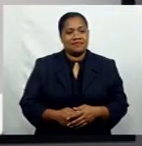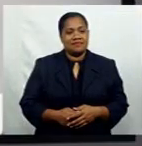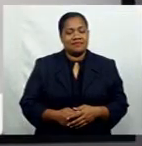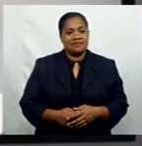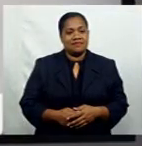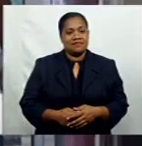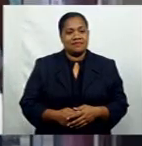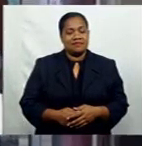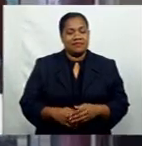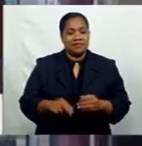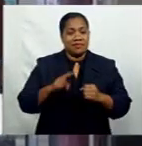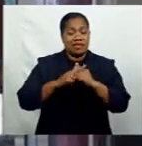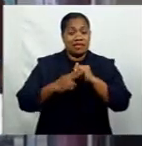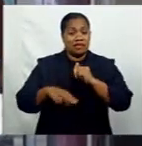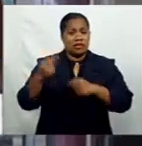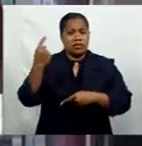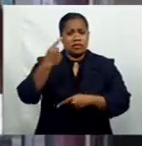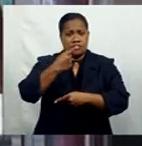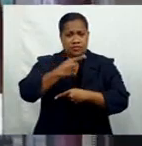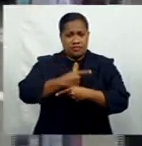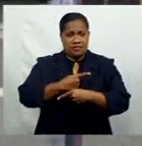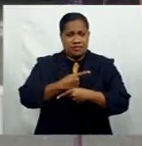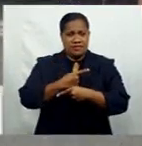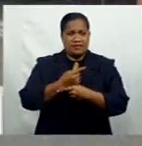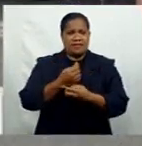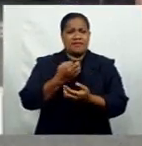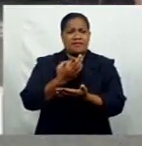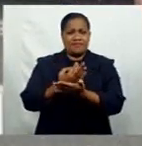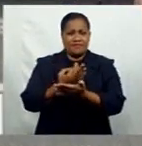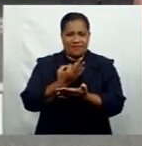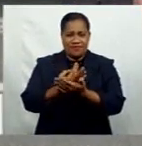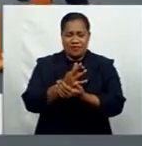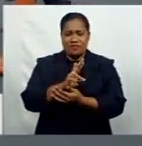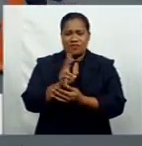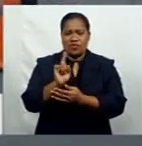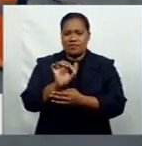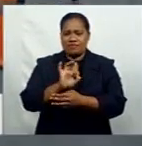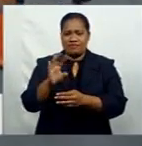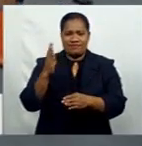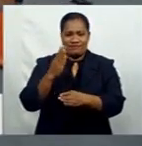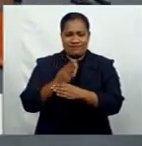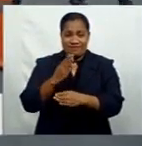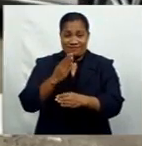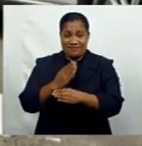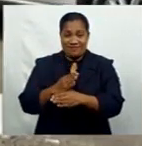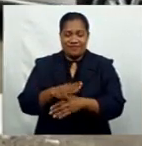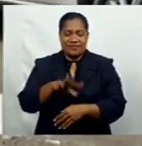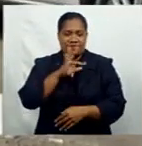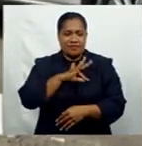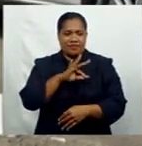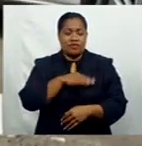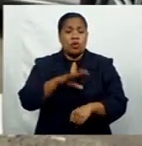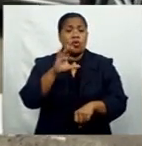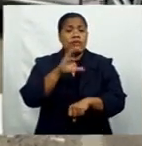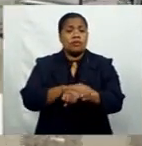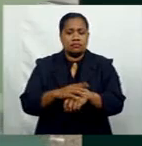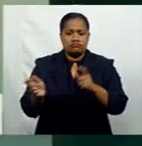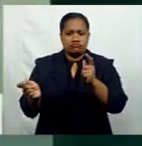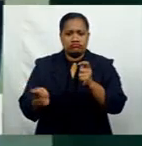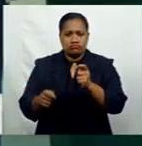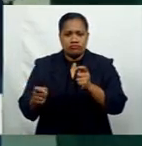In the news tonight, illegal fees for unemployment benefits, police discipline officers for breaches,